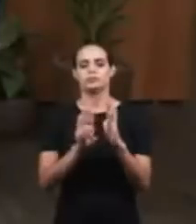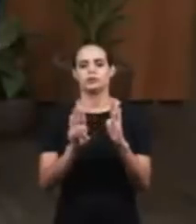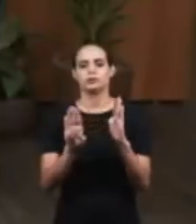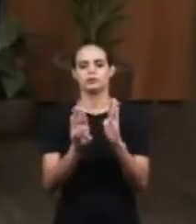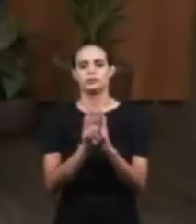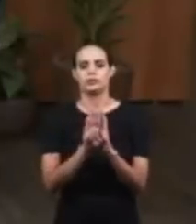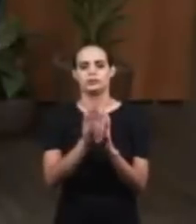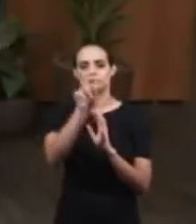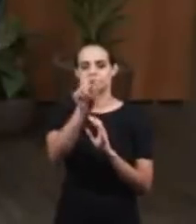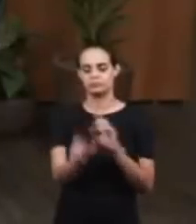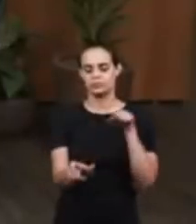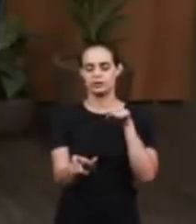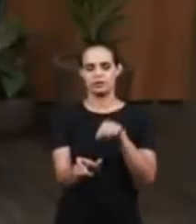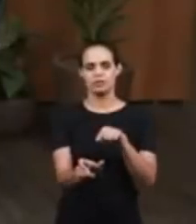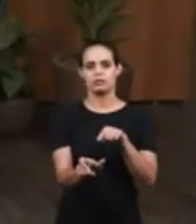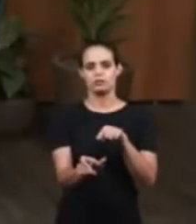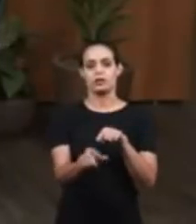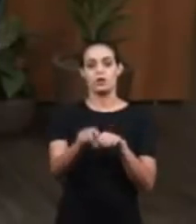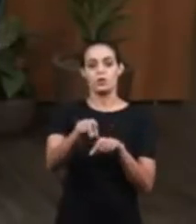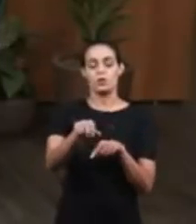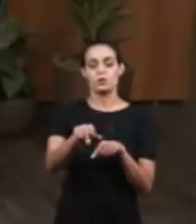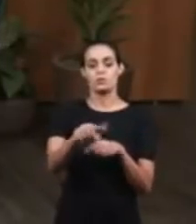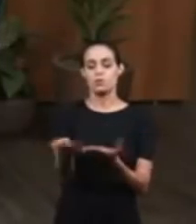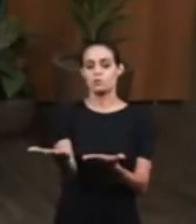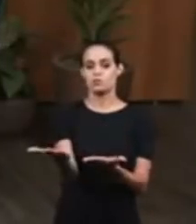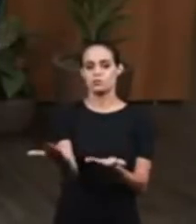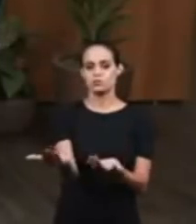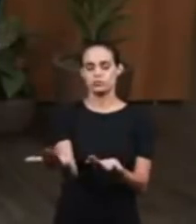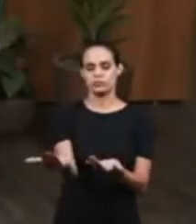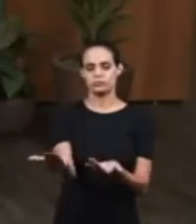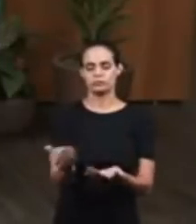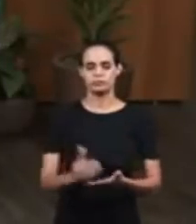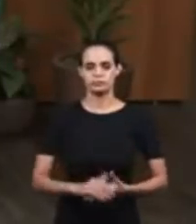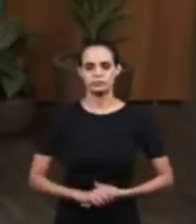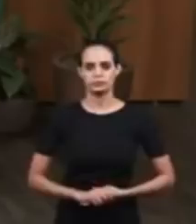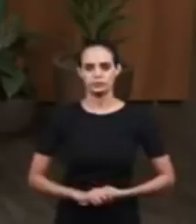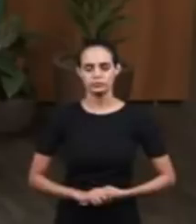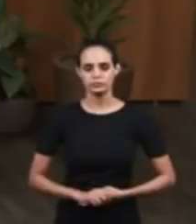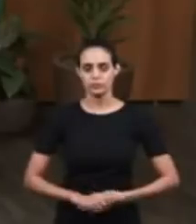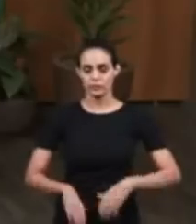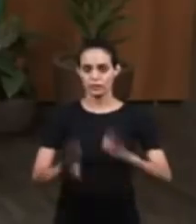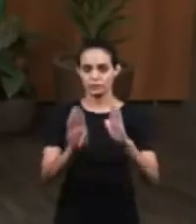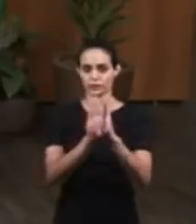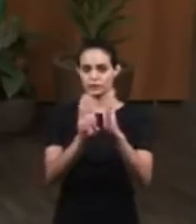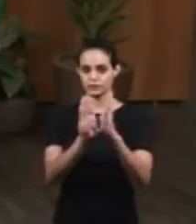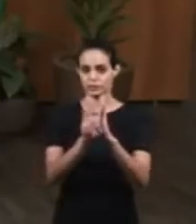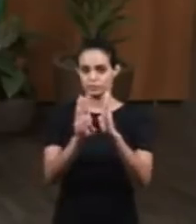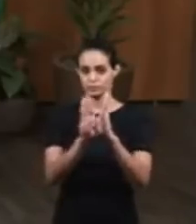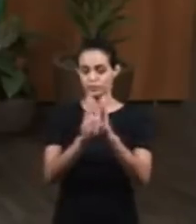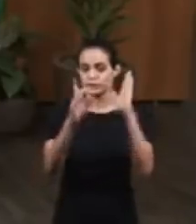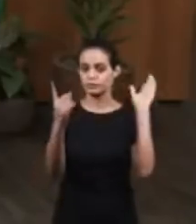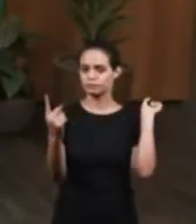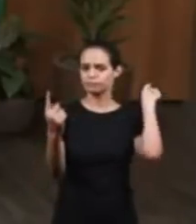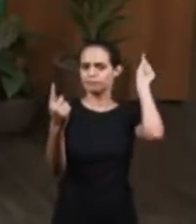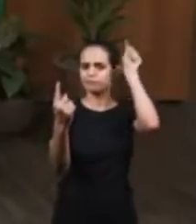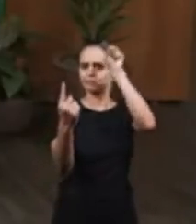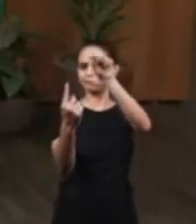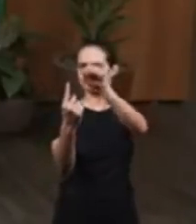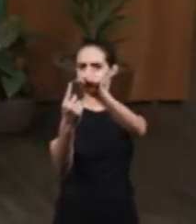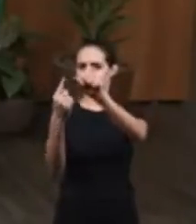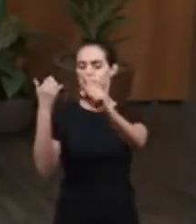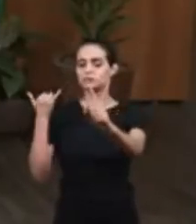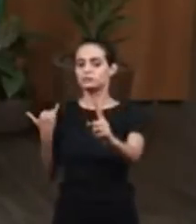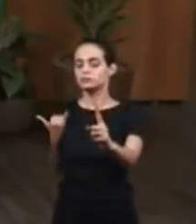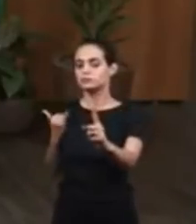Benjamin. The youngest brother. The As we previously saw, Benjamin represents the Holy